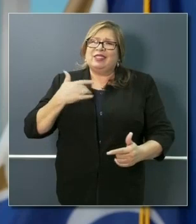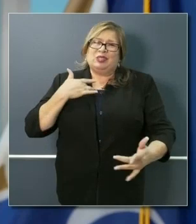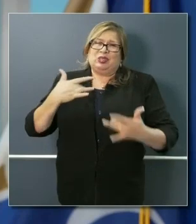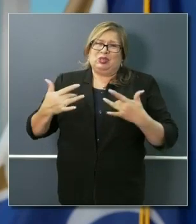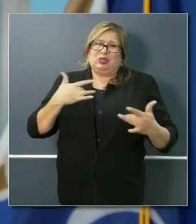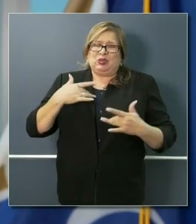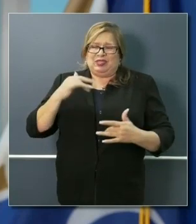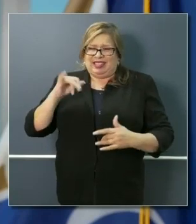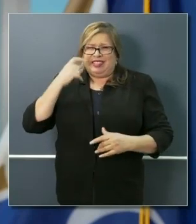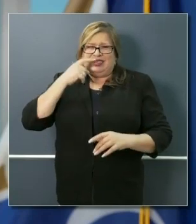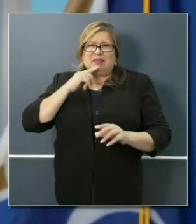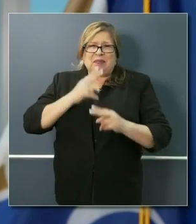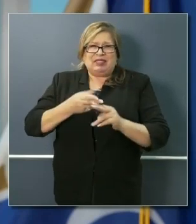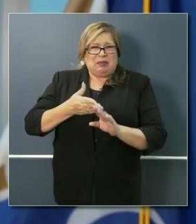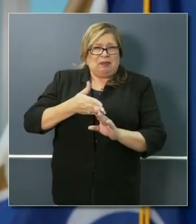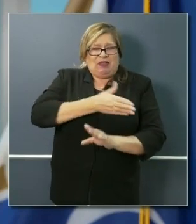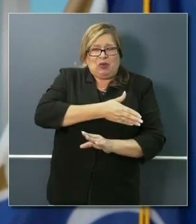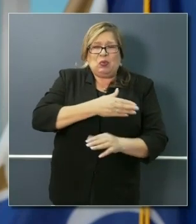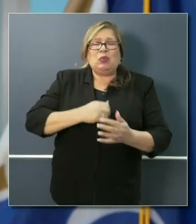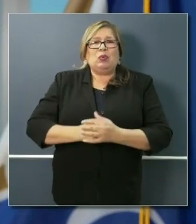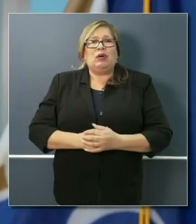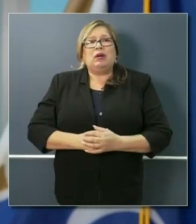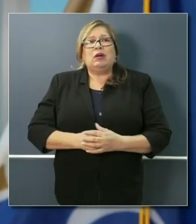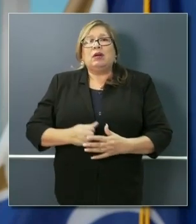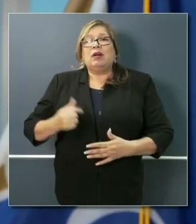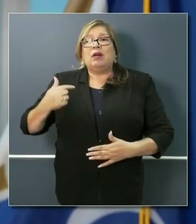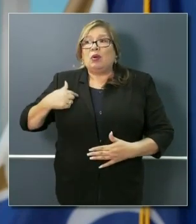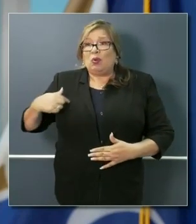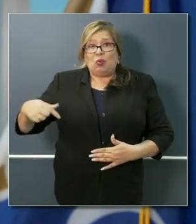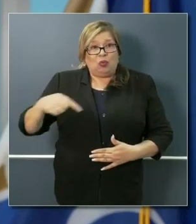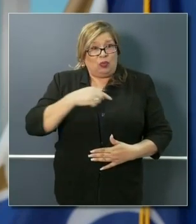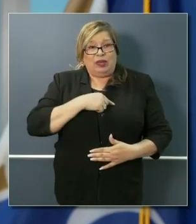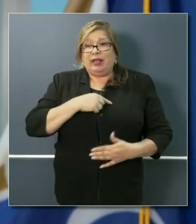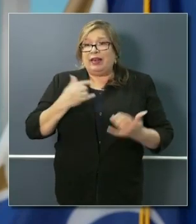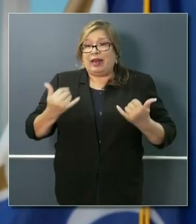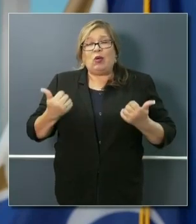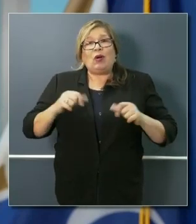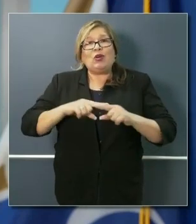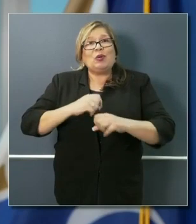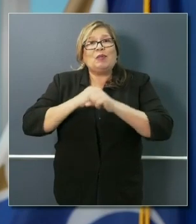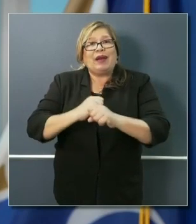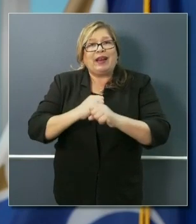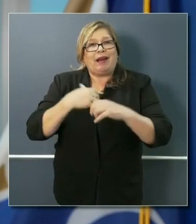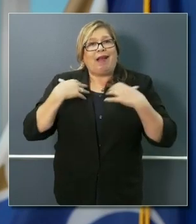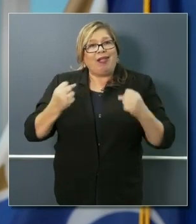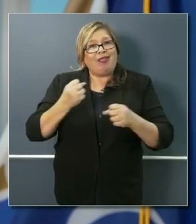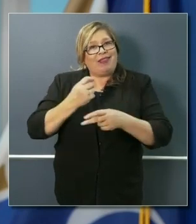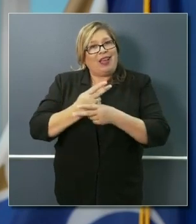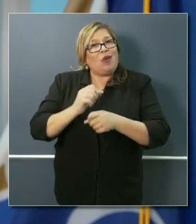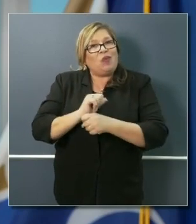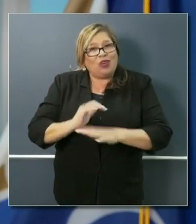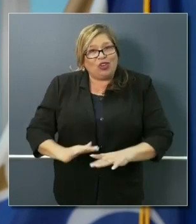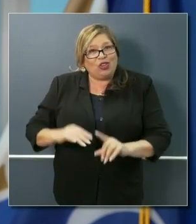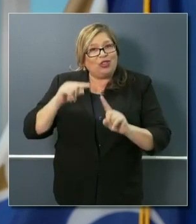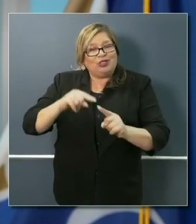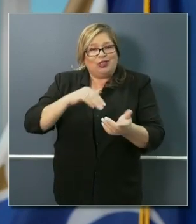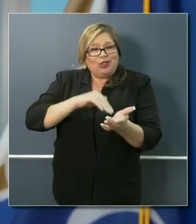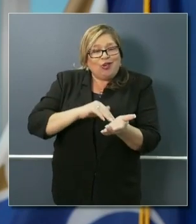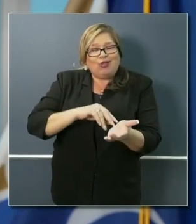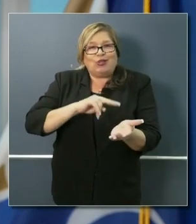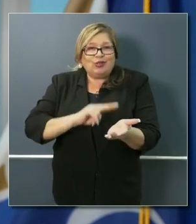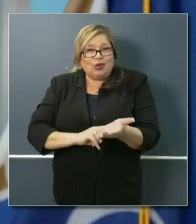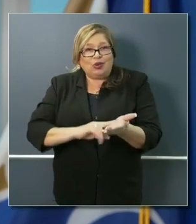comments just a moment ago. We are still trying to protect our health care workers, provide them the appropriate